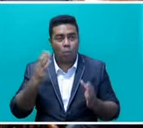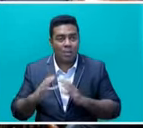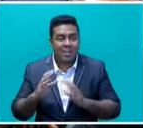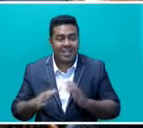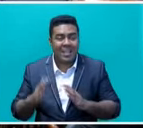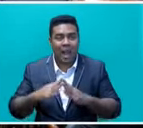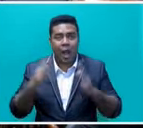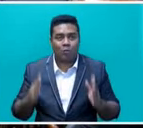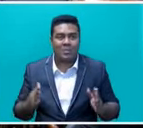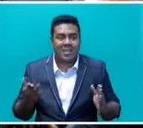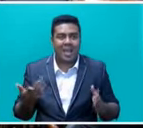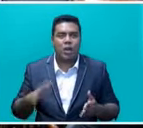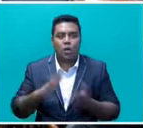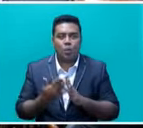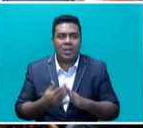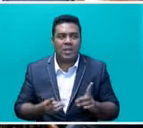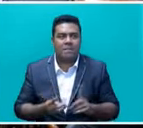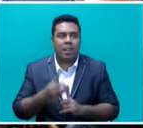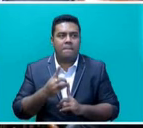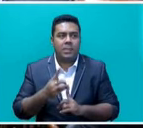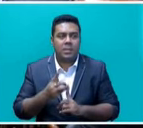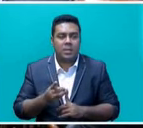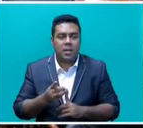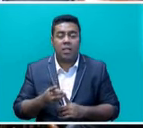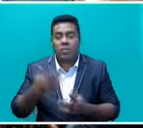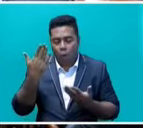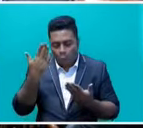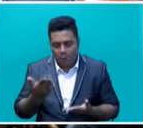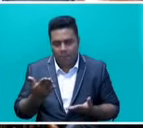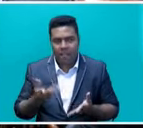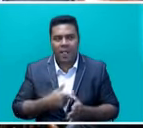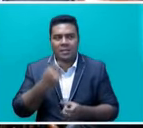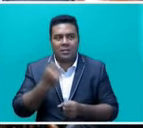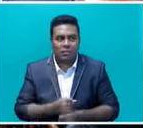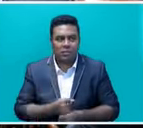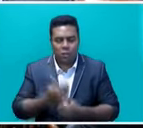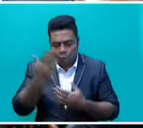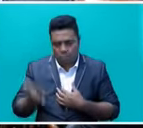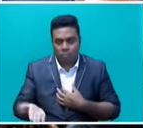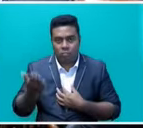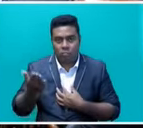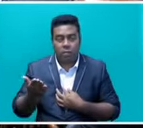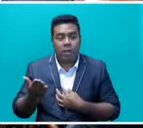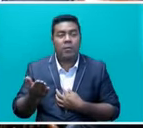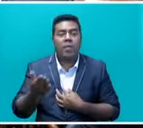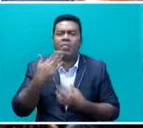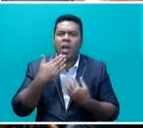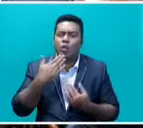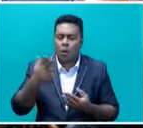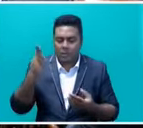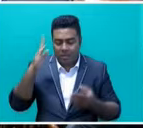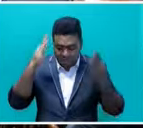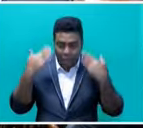Housing and Community Development, the Honourable Ayaz Syed Caillou. You have the floor. Thank you, Mr. Speaker. Sir, as